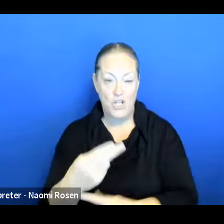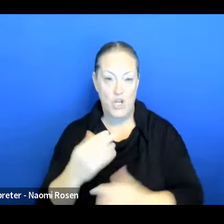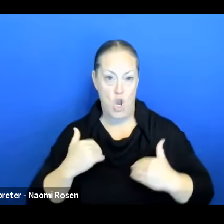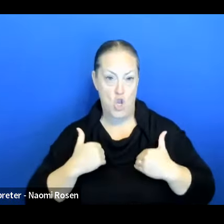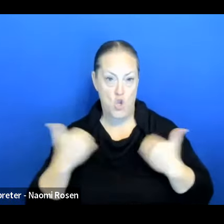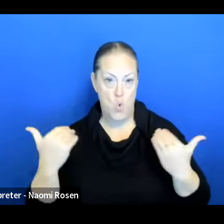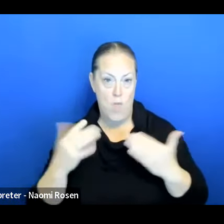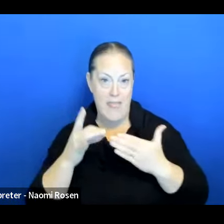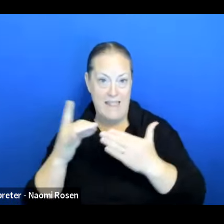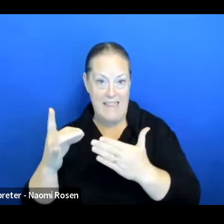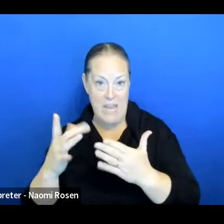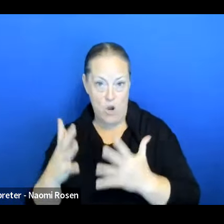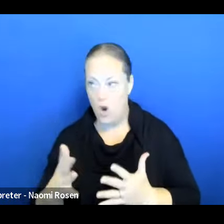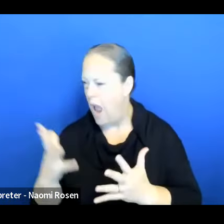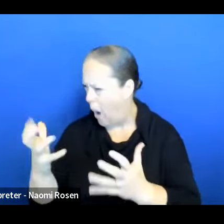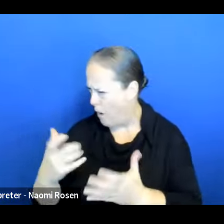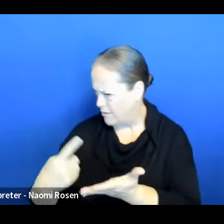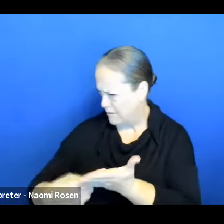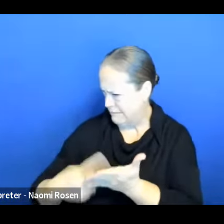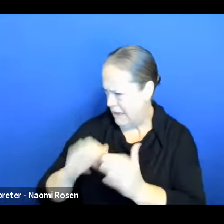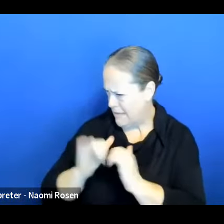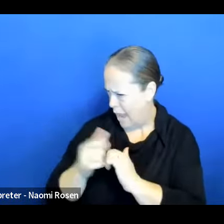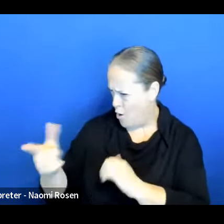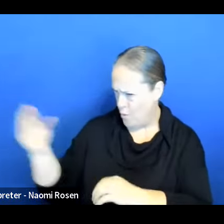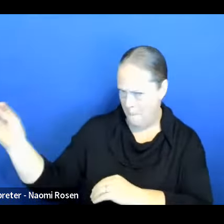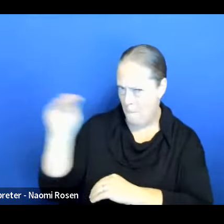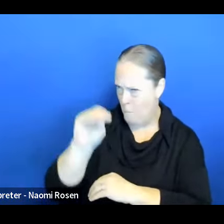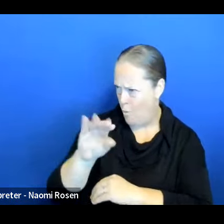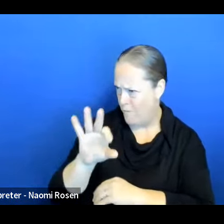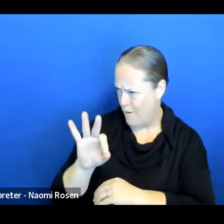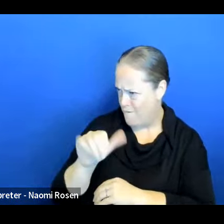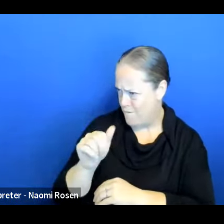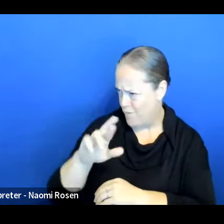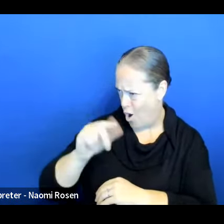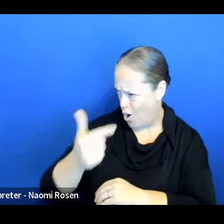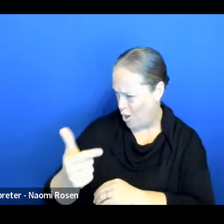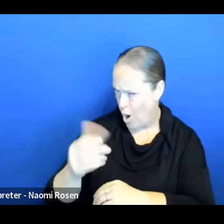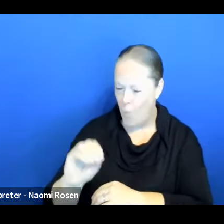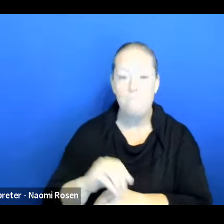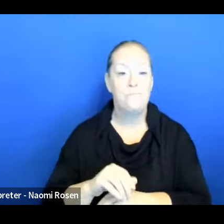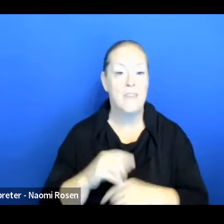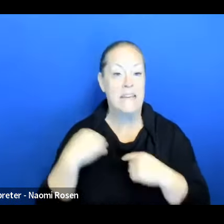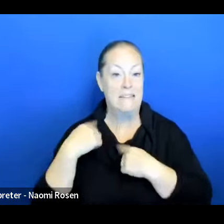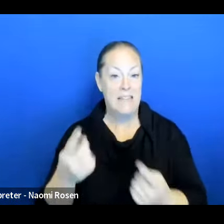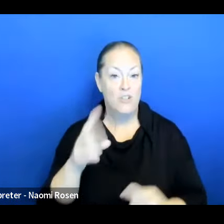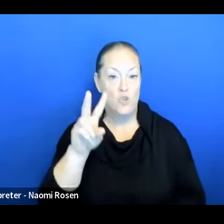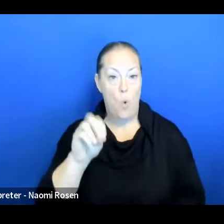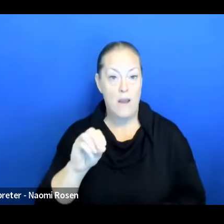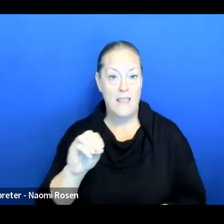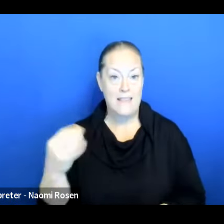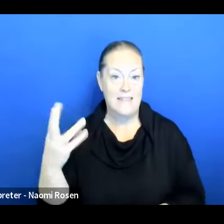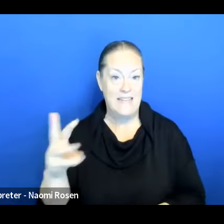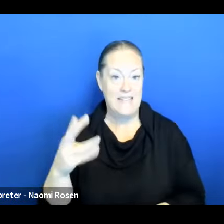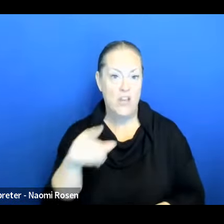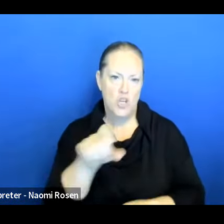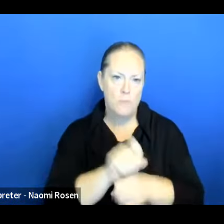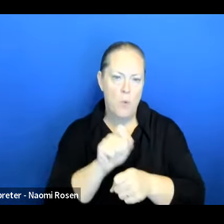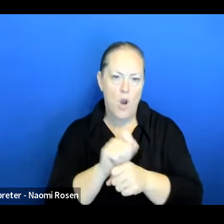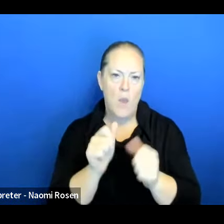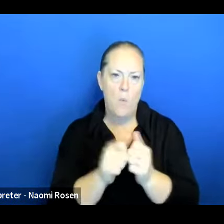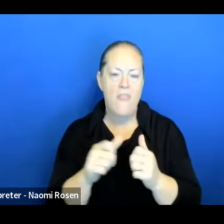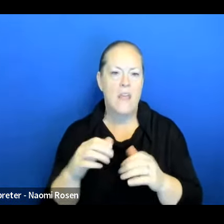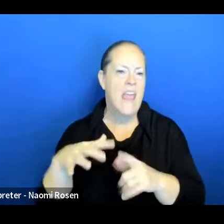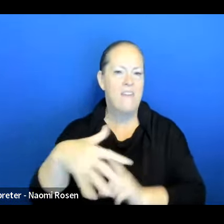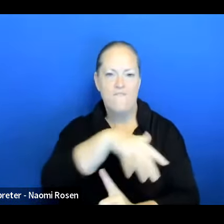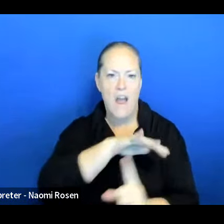ended up in Fargo. Since 2016, Andrea has been working in 4-H with environmental projects in the United States